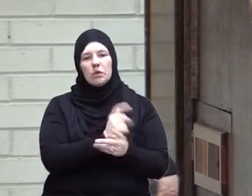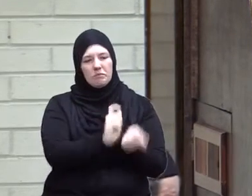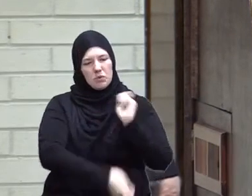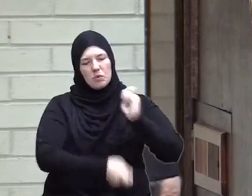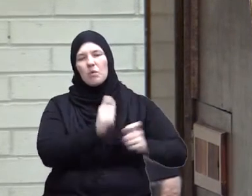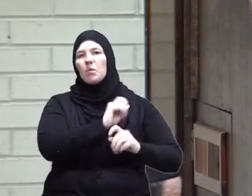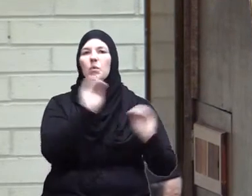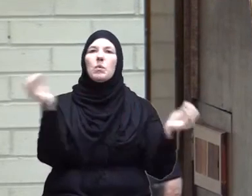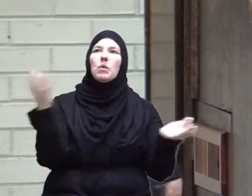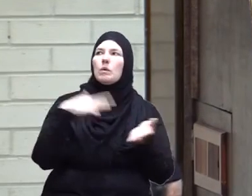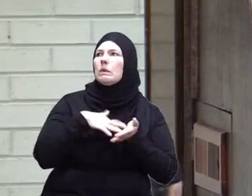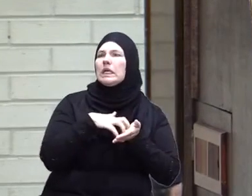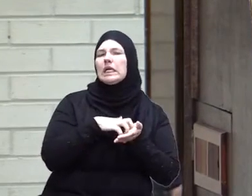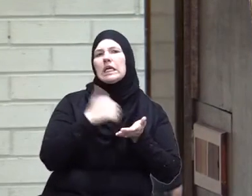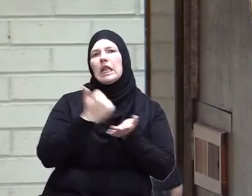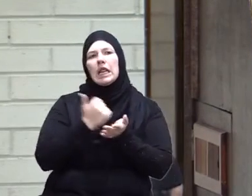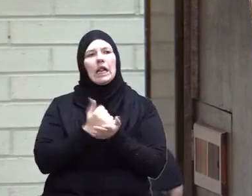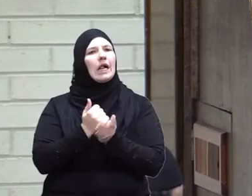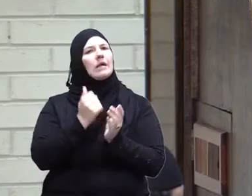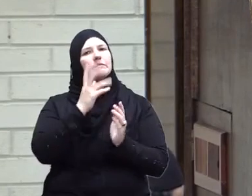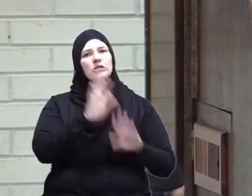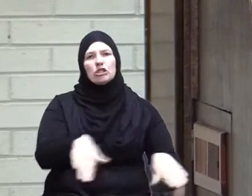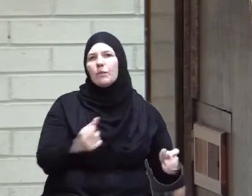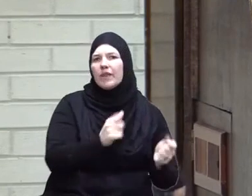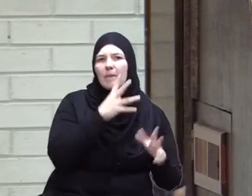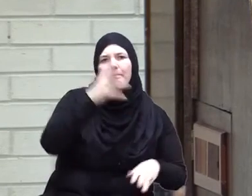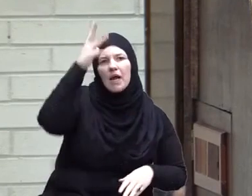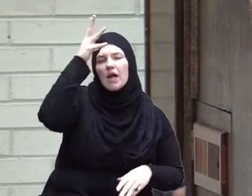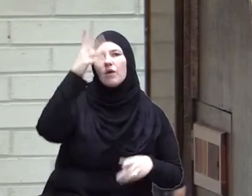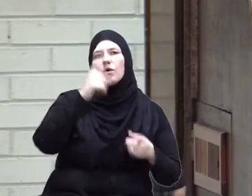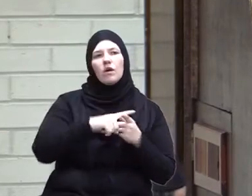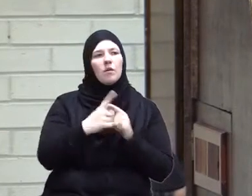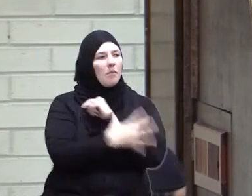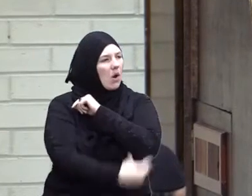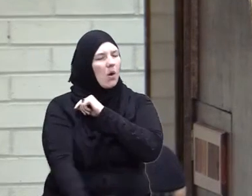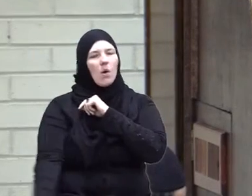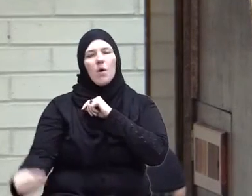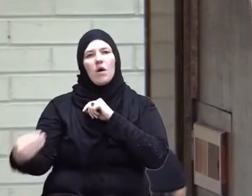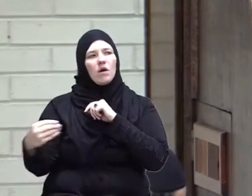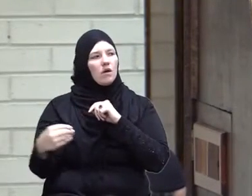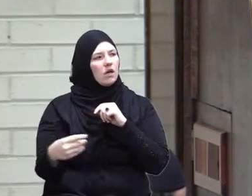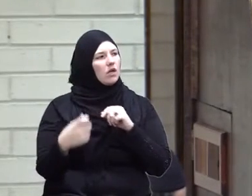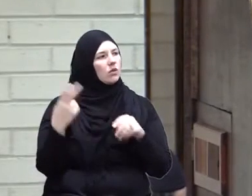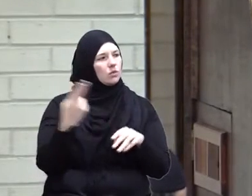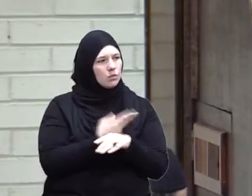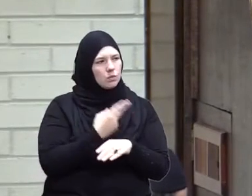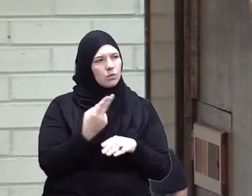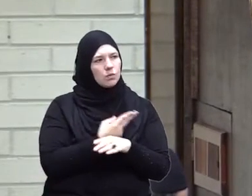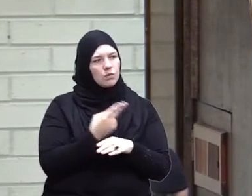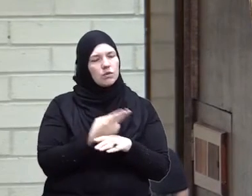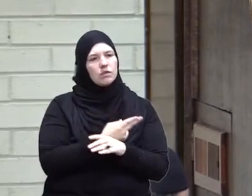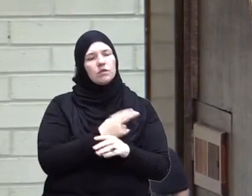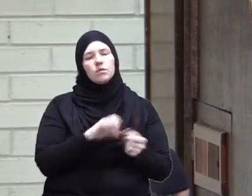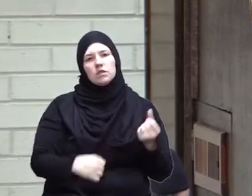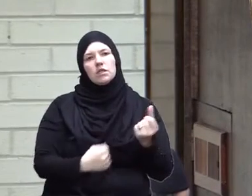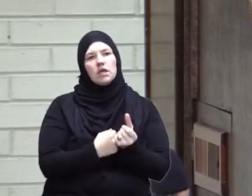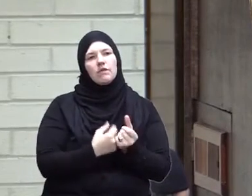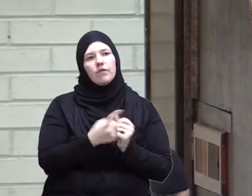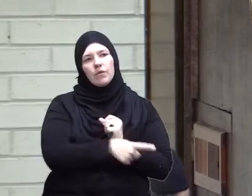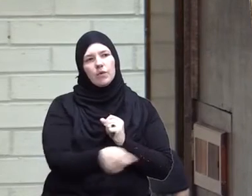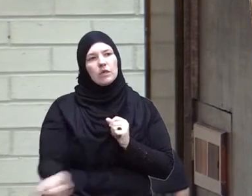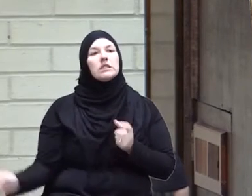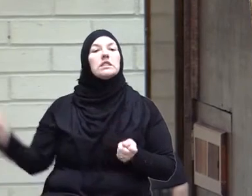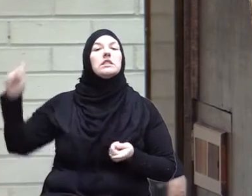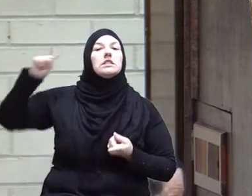the helpless the weak the orphan the needy and it used to stand for those